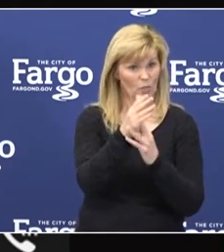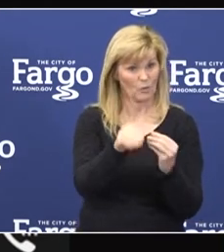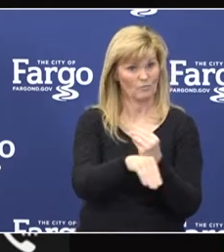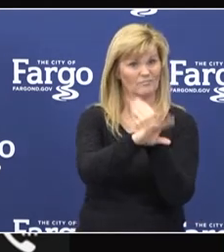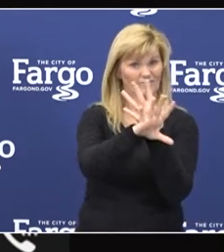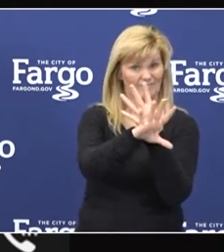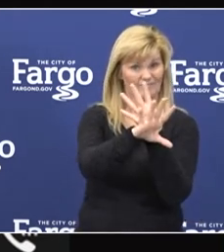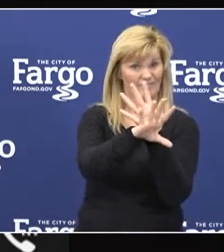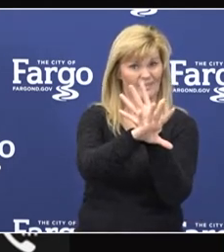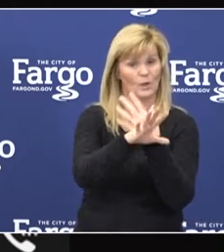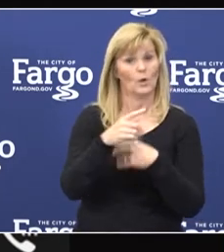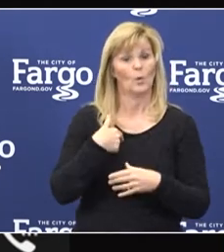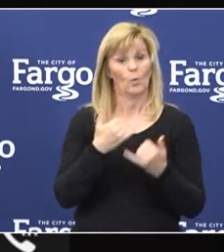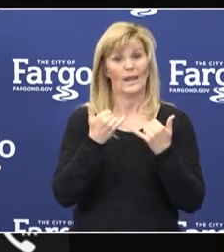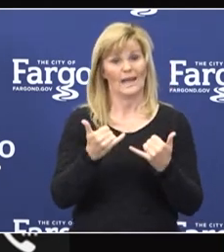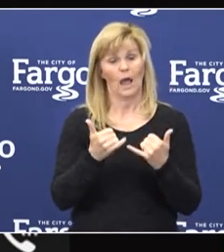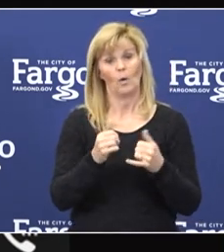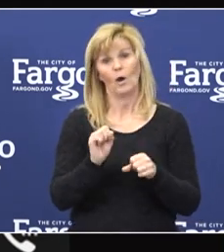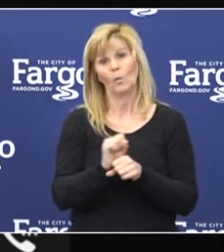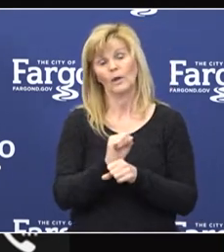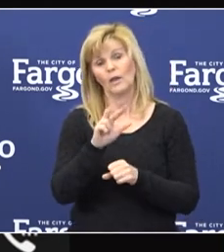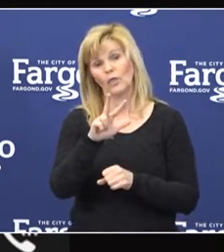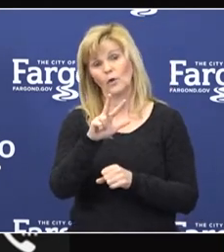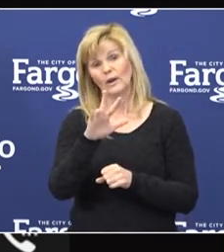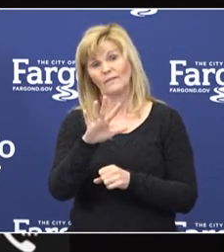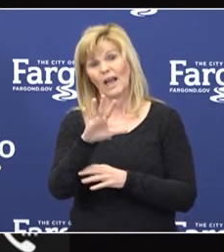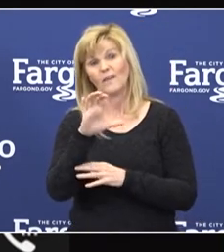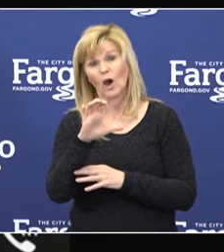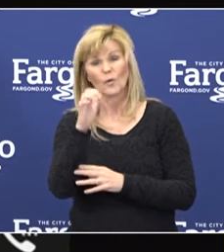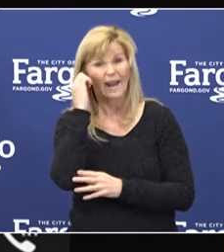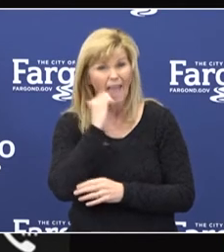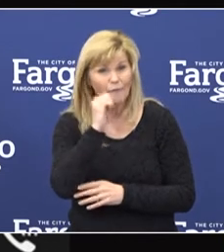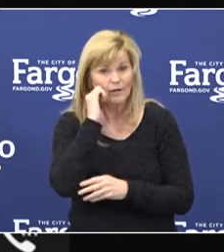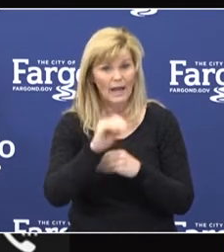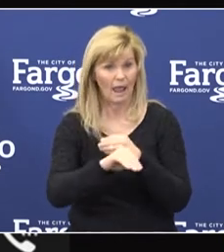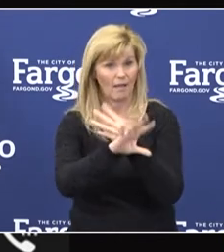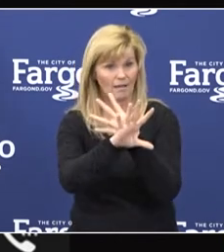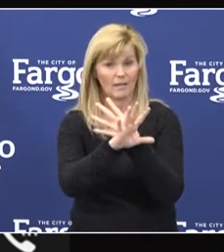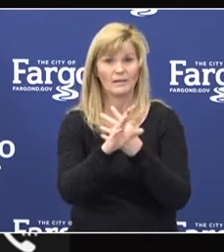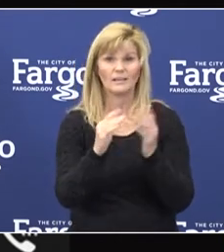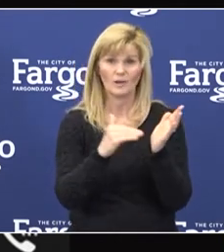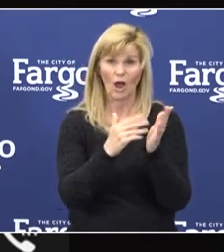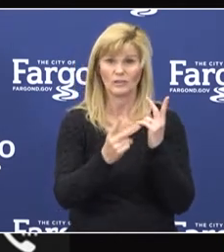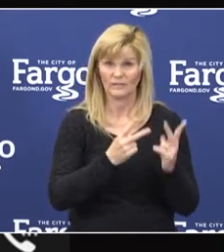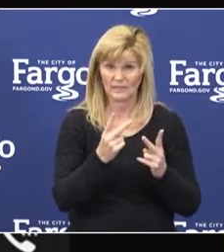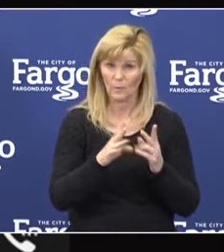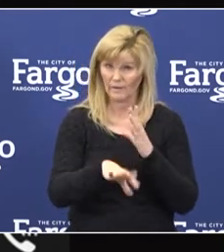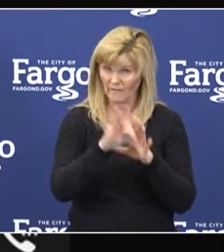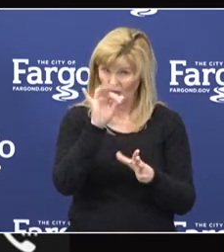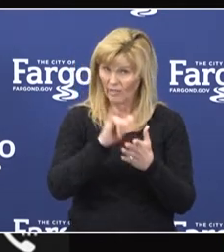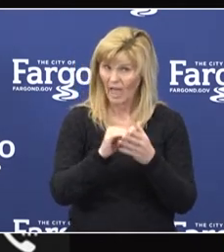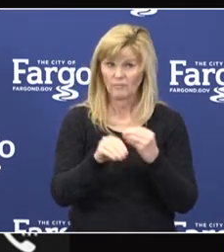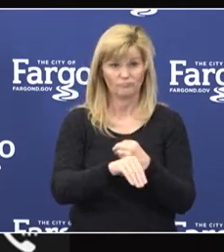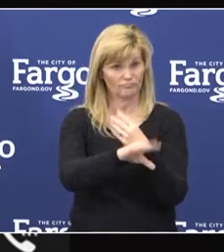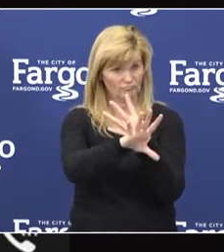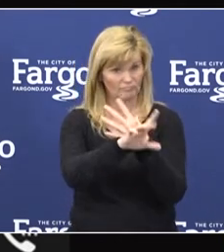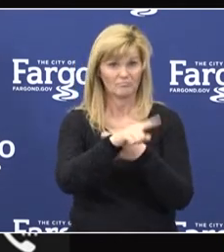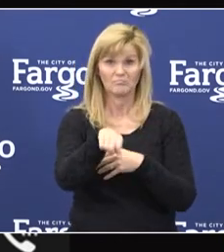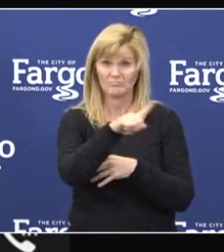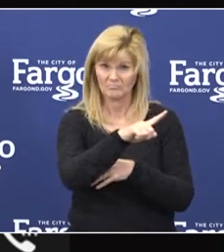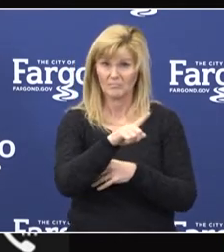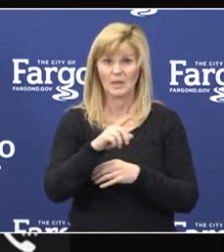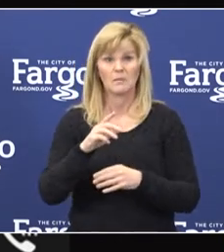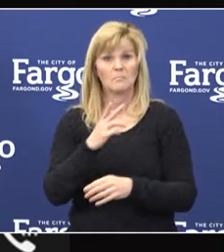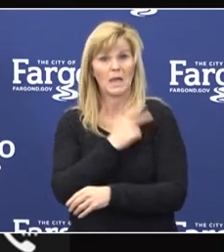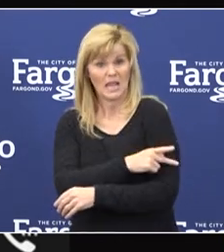means. We're currently doing over 3,500 a day. We found that these interactions have been well received by our clinicians